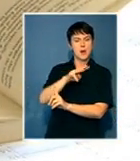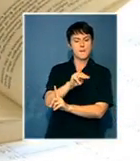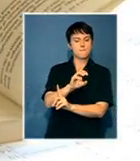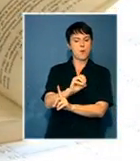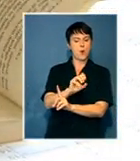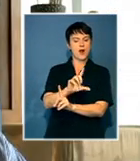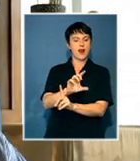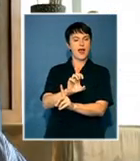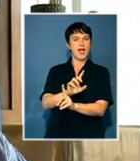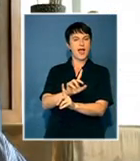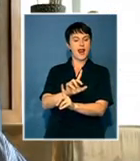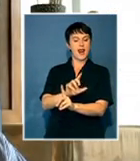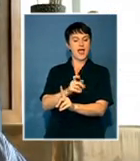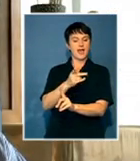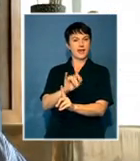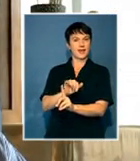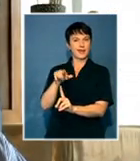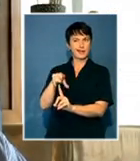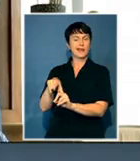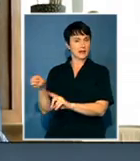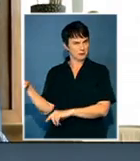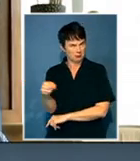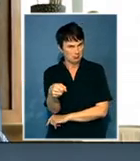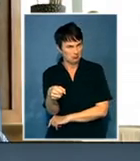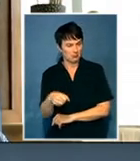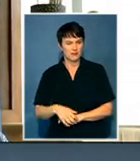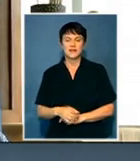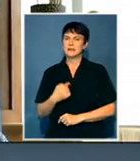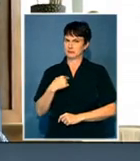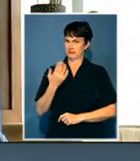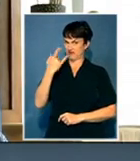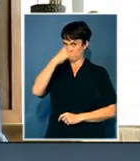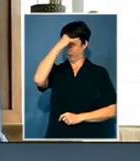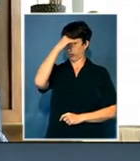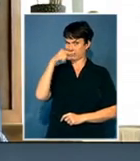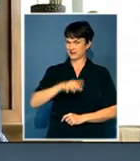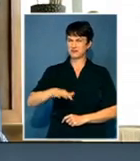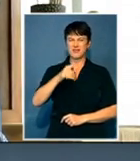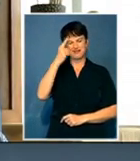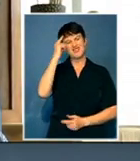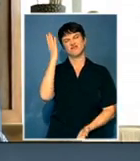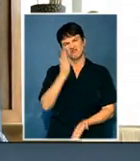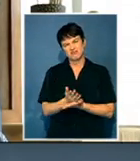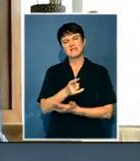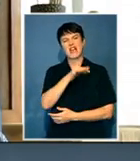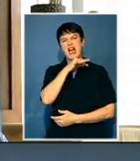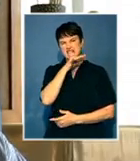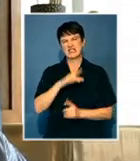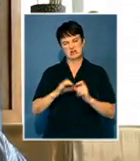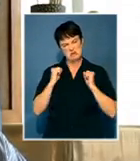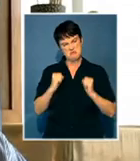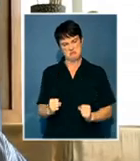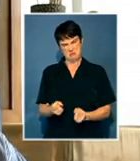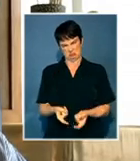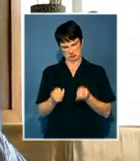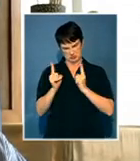Muleleki was one of them. I had my own prejudice about this place. I thought that the place was downright African and downright for cramp.